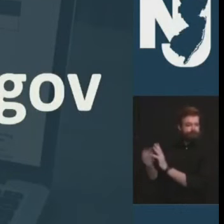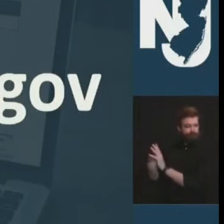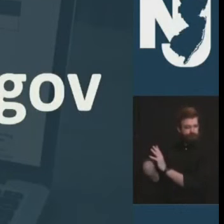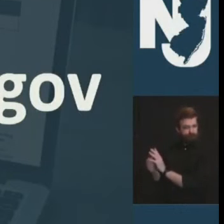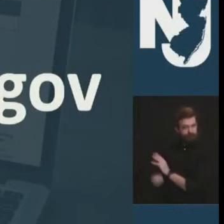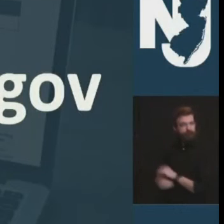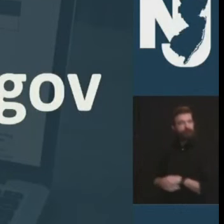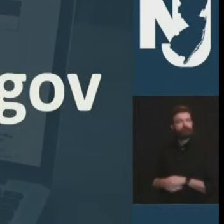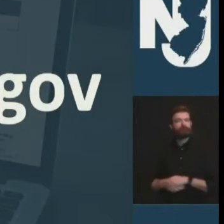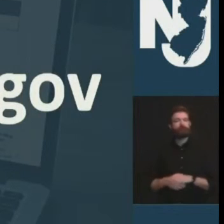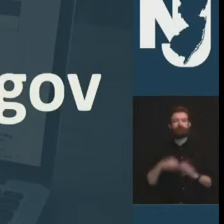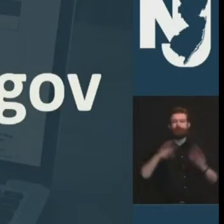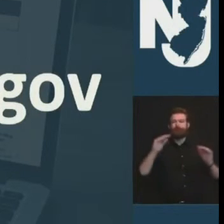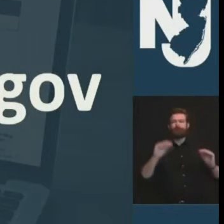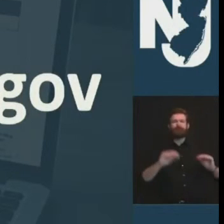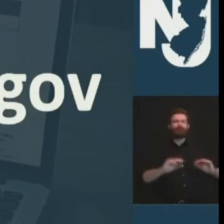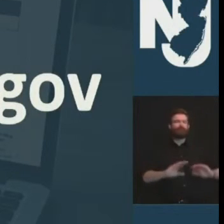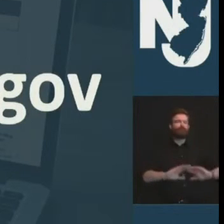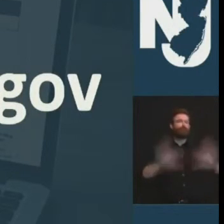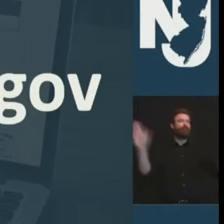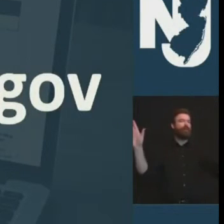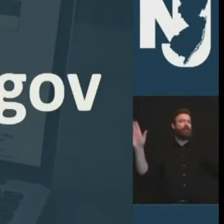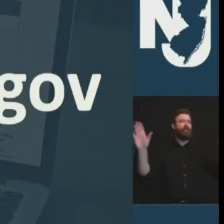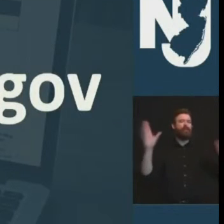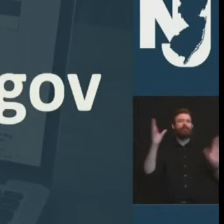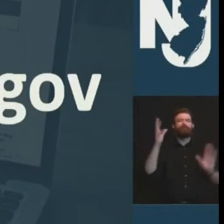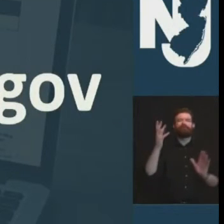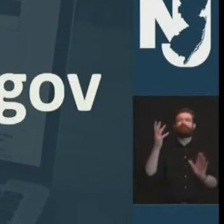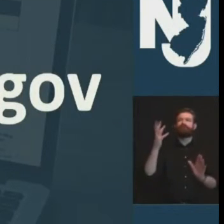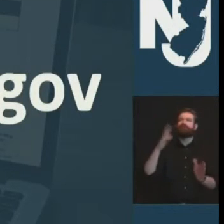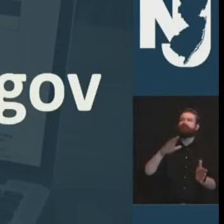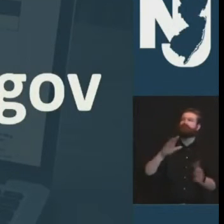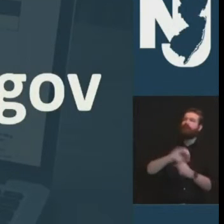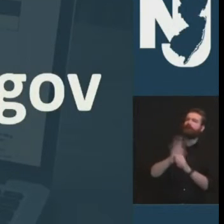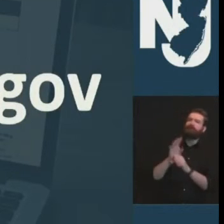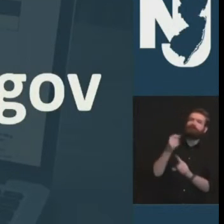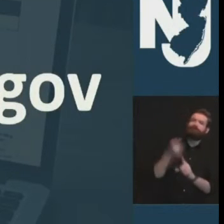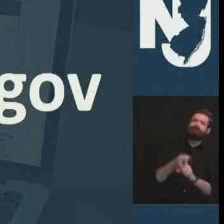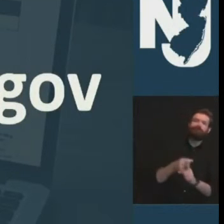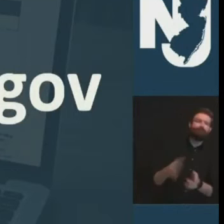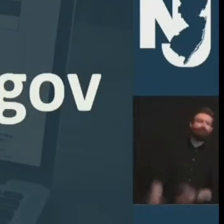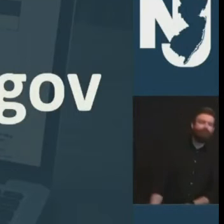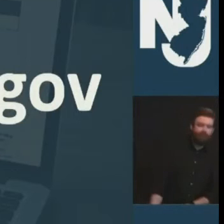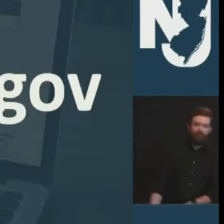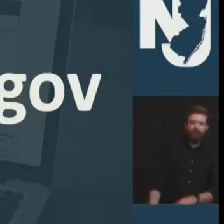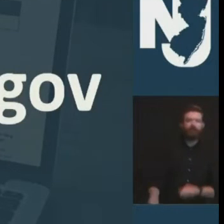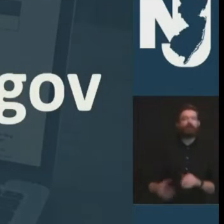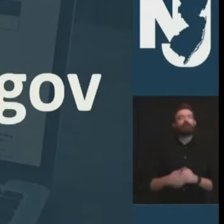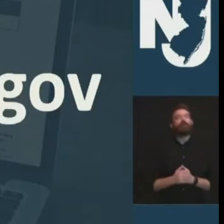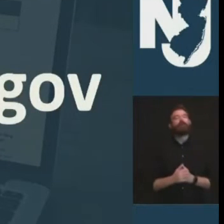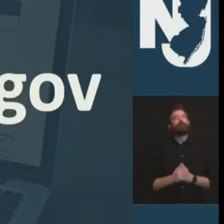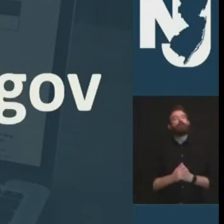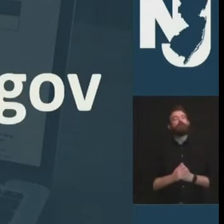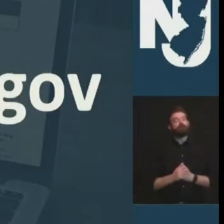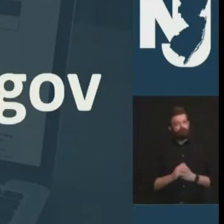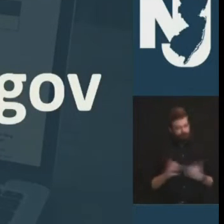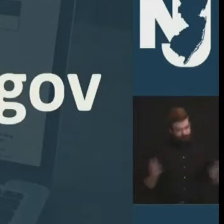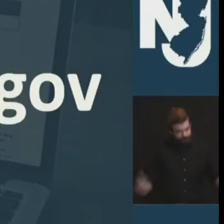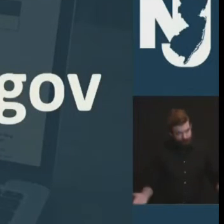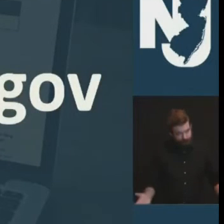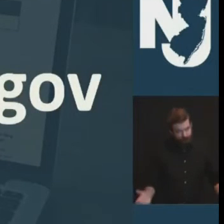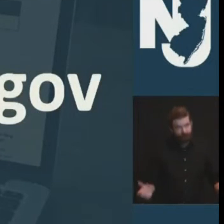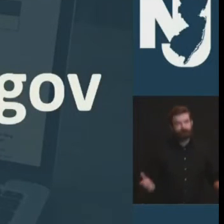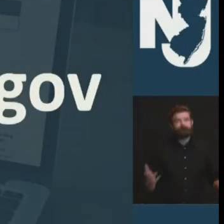mourn but we cannot get there unless we commit to doing all that we can to slow the spread of this virus wearing our masks